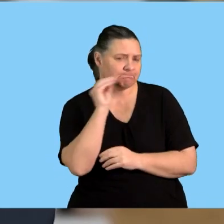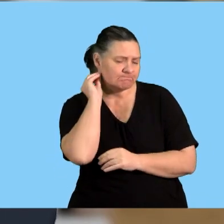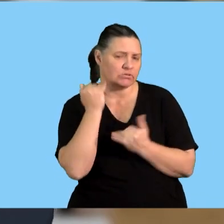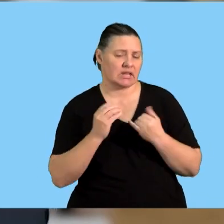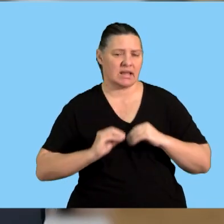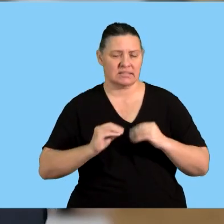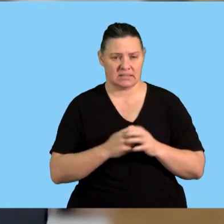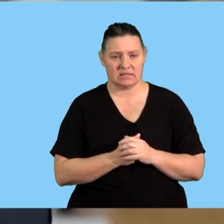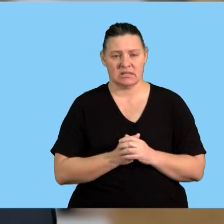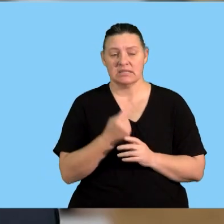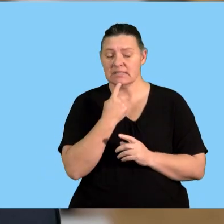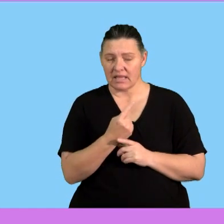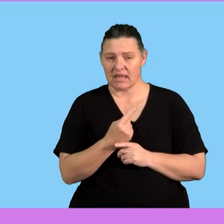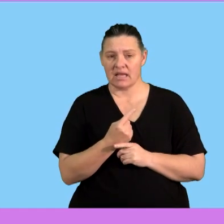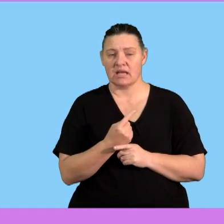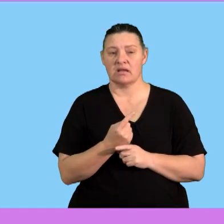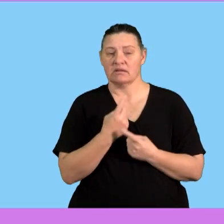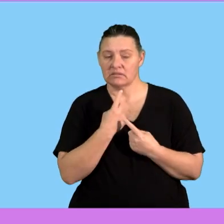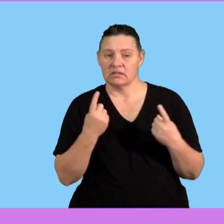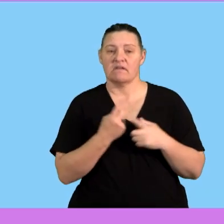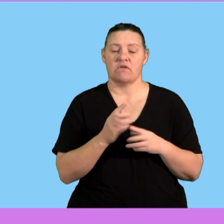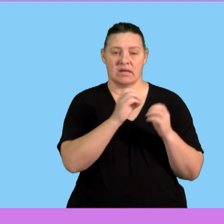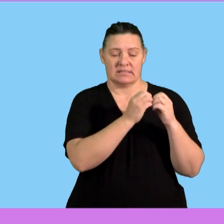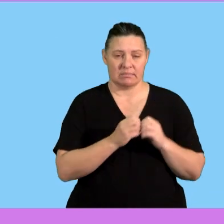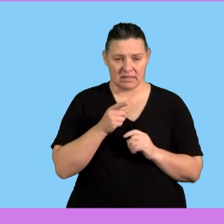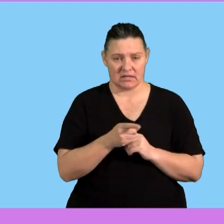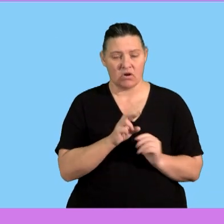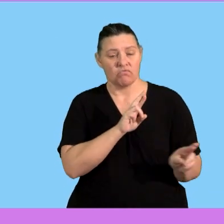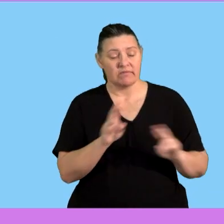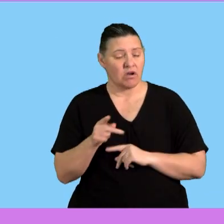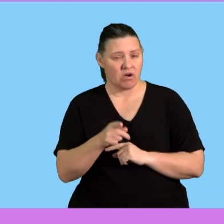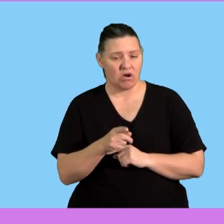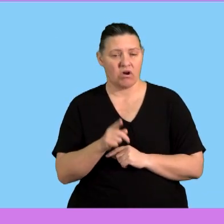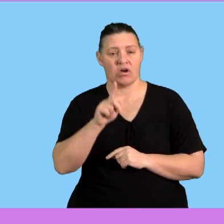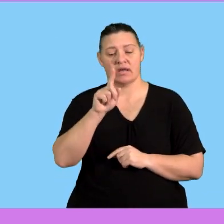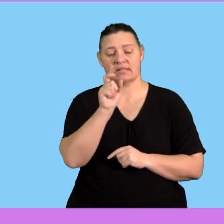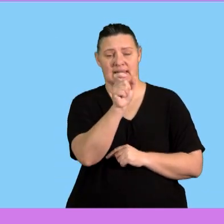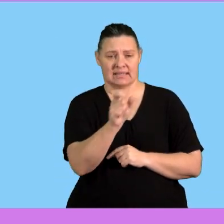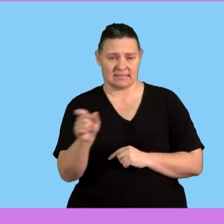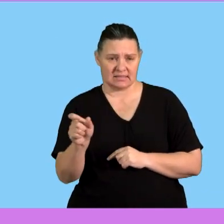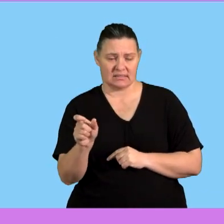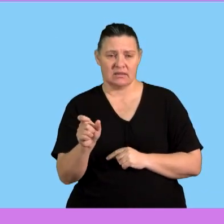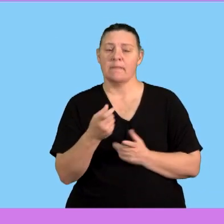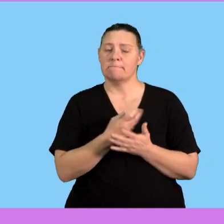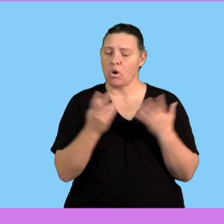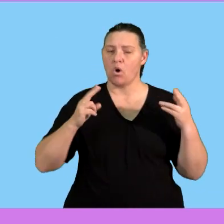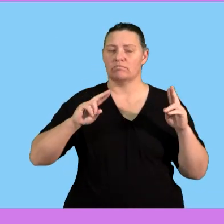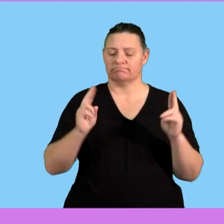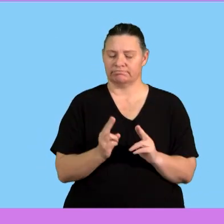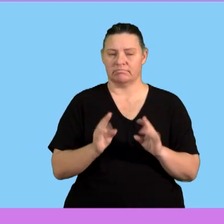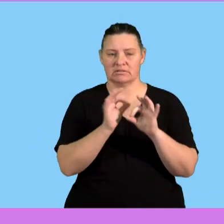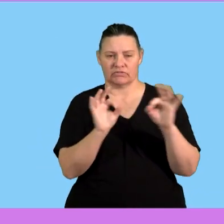today's lesson I've indicated here that the phrase instructions for assembling refers to text right often